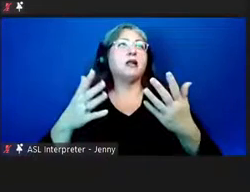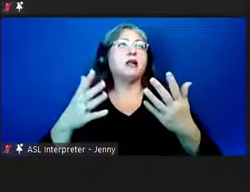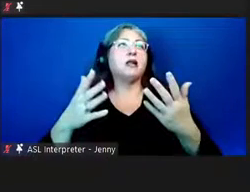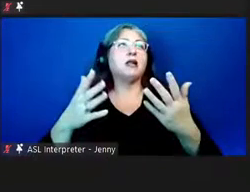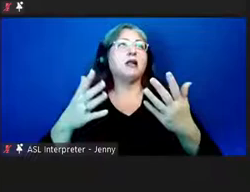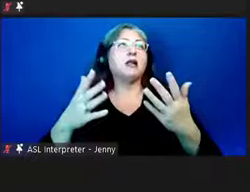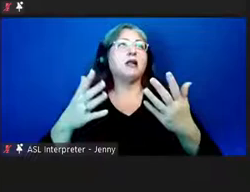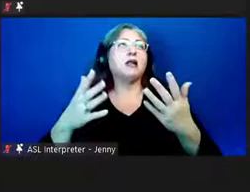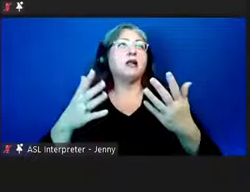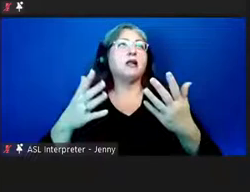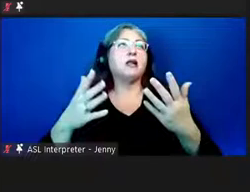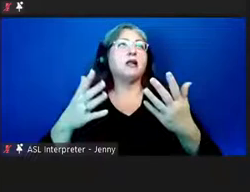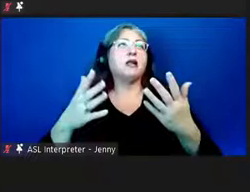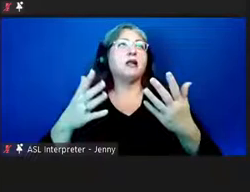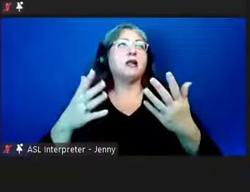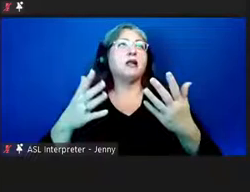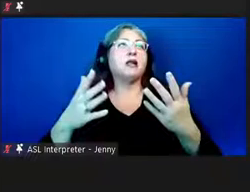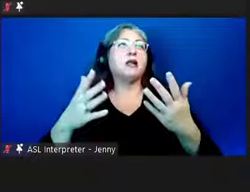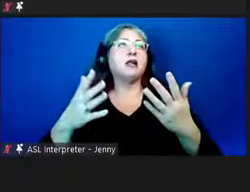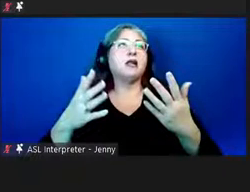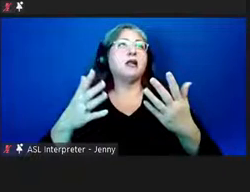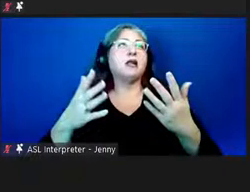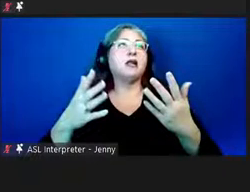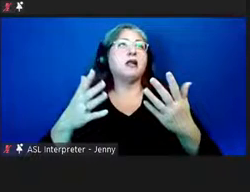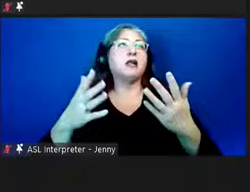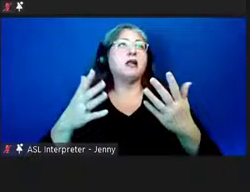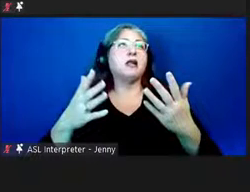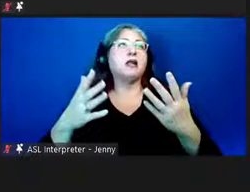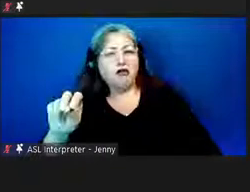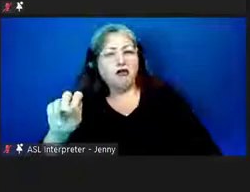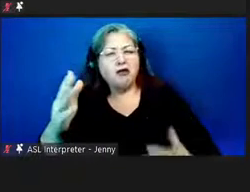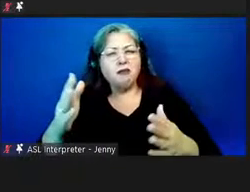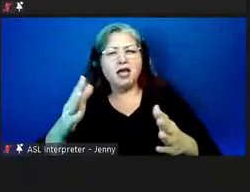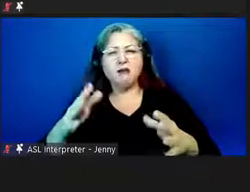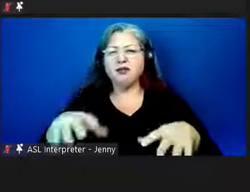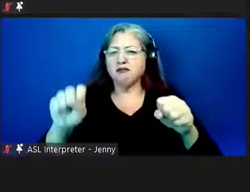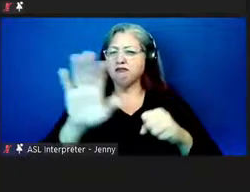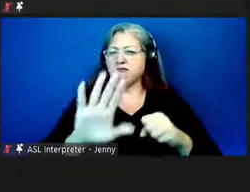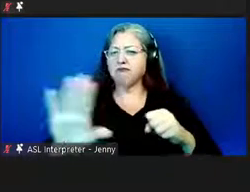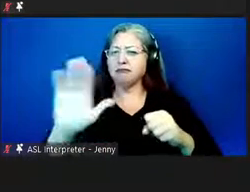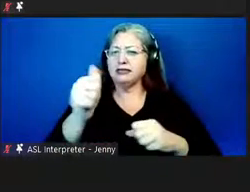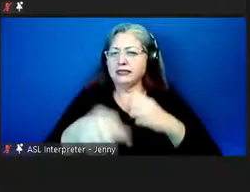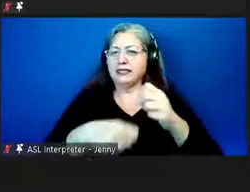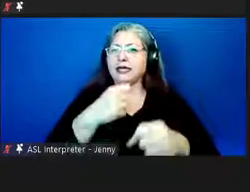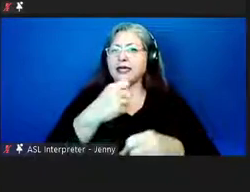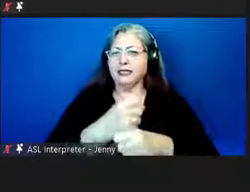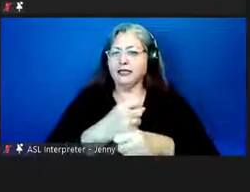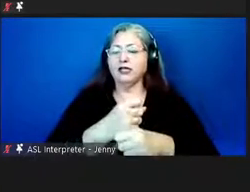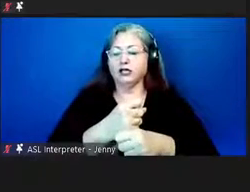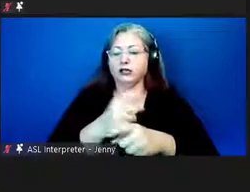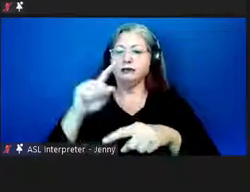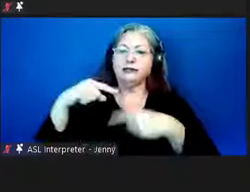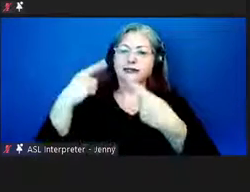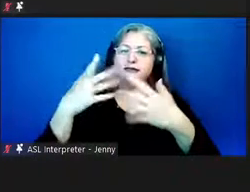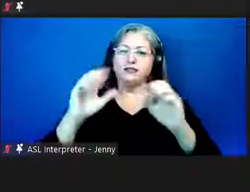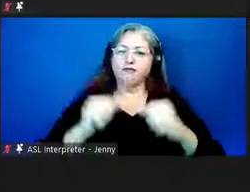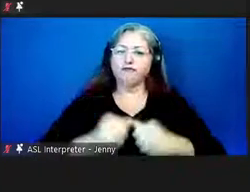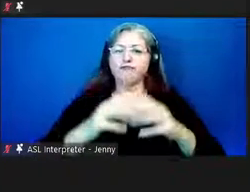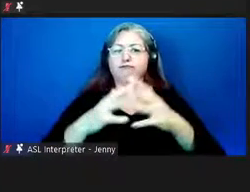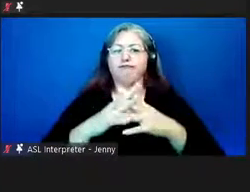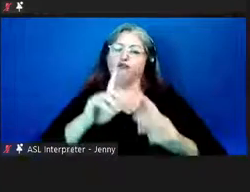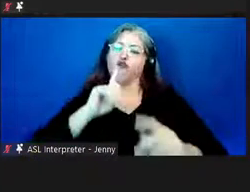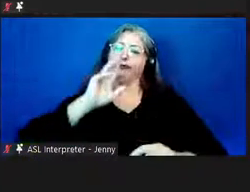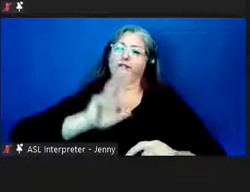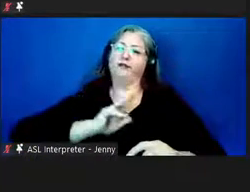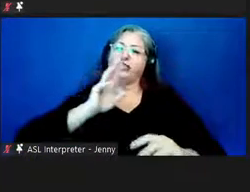28 30s 1830s maybe 10 years hence since the establishment of the official